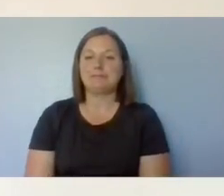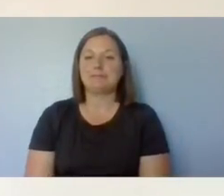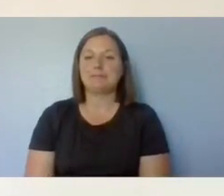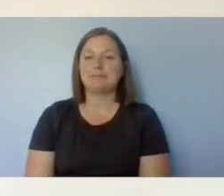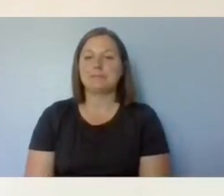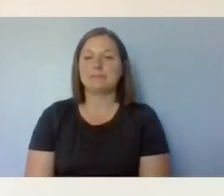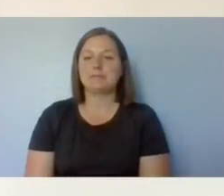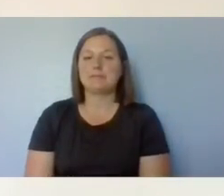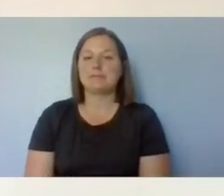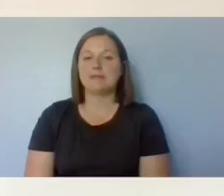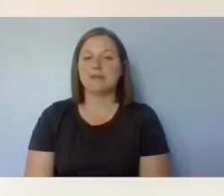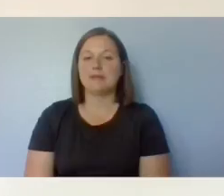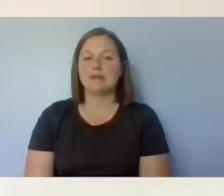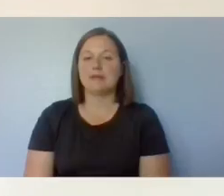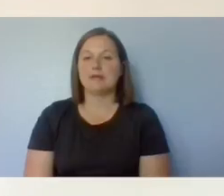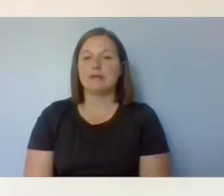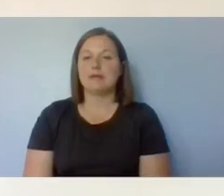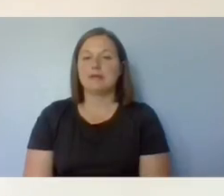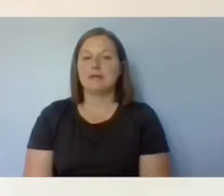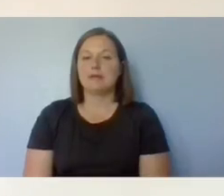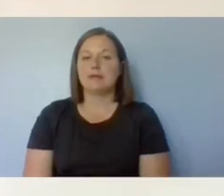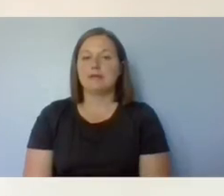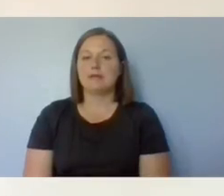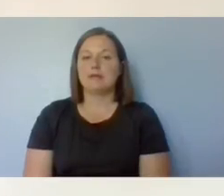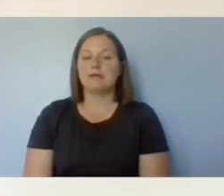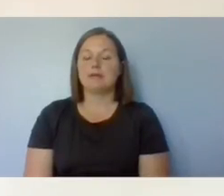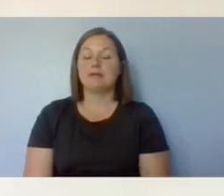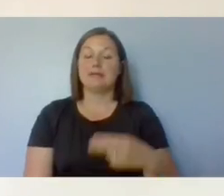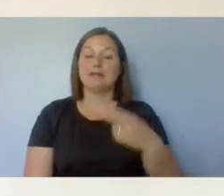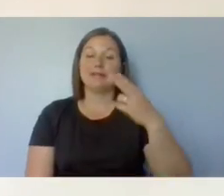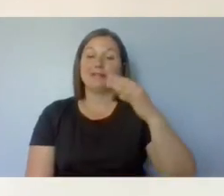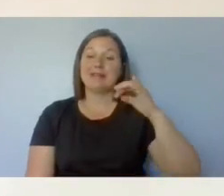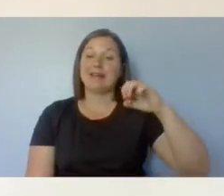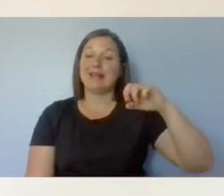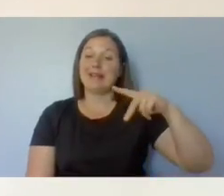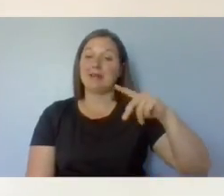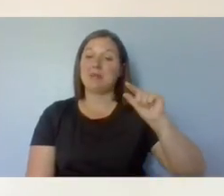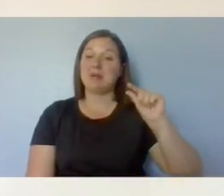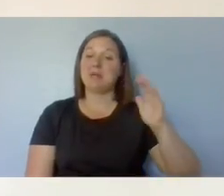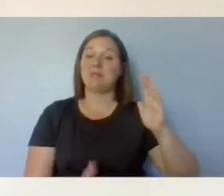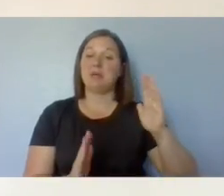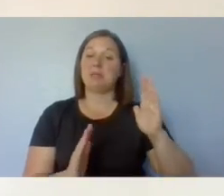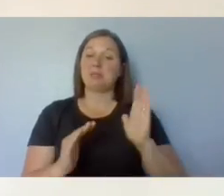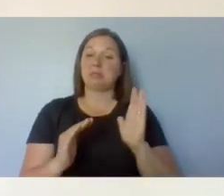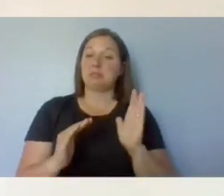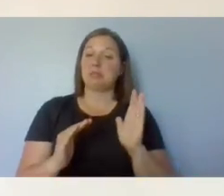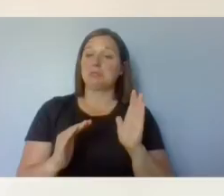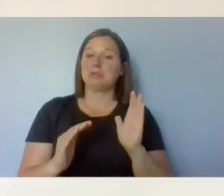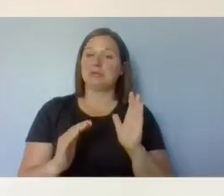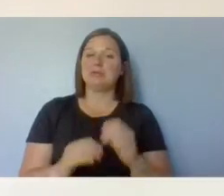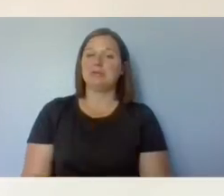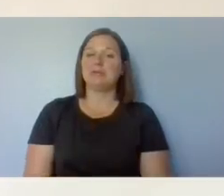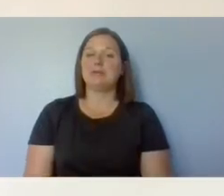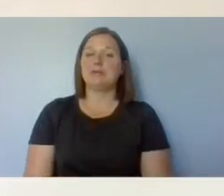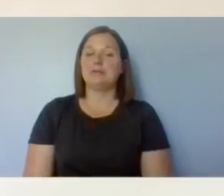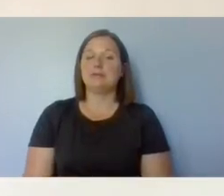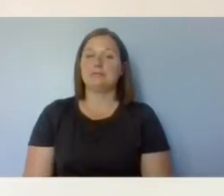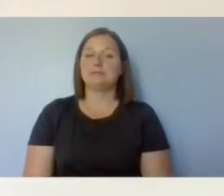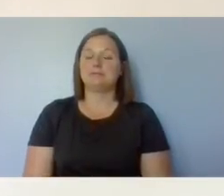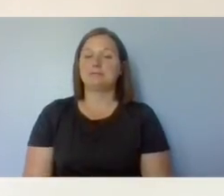Hug this hip that's closest to the wall. More into the center. Send the wall arm up.